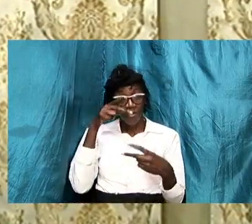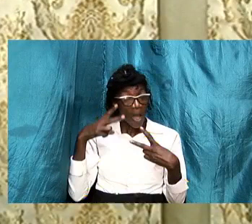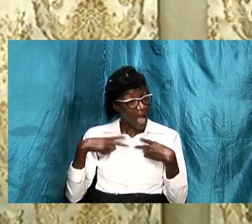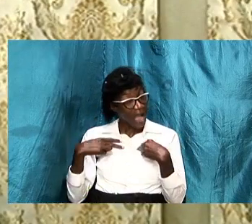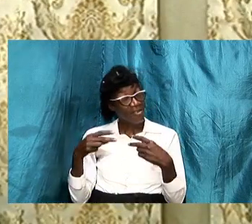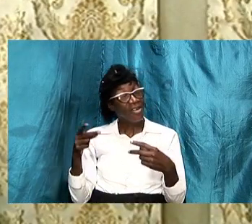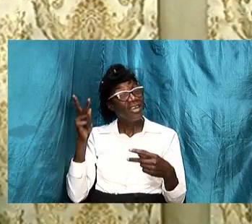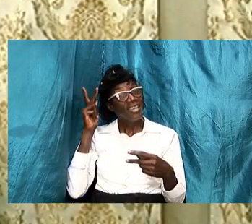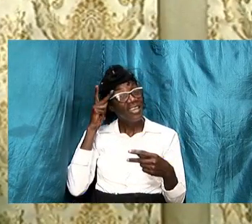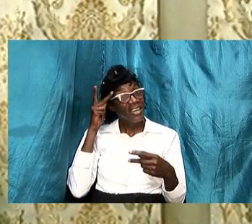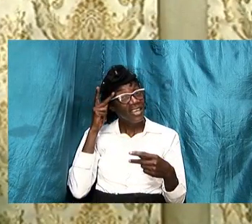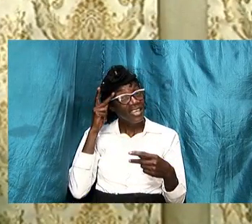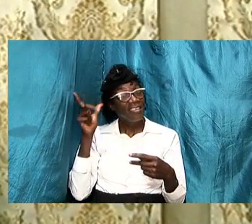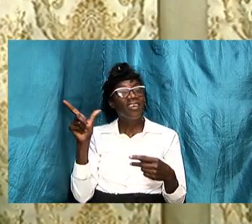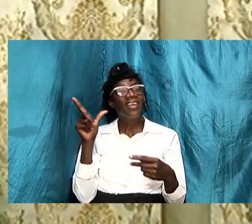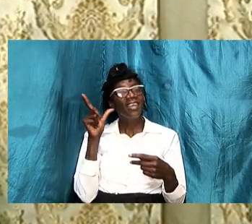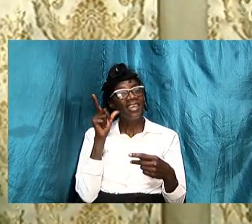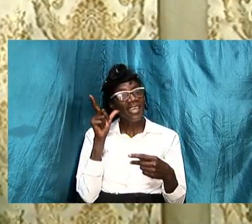ladies